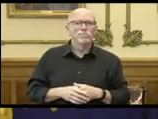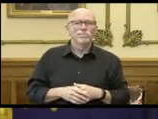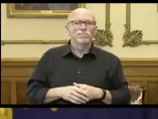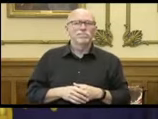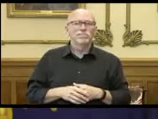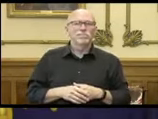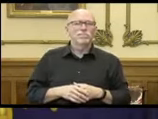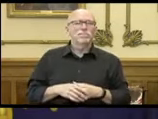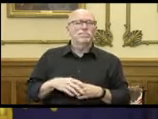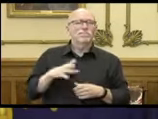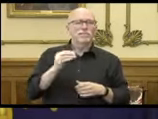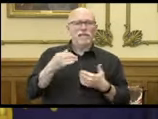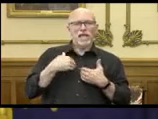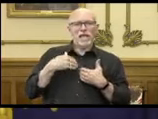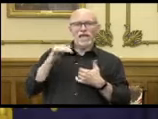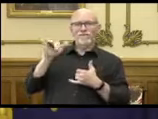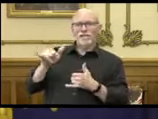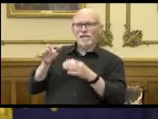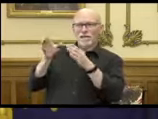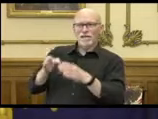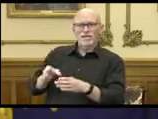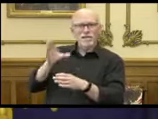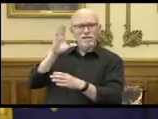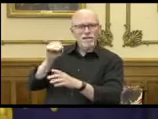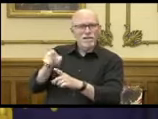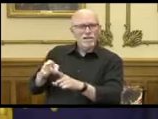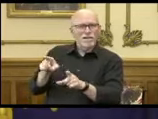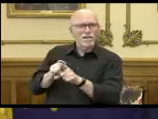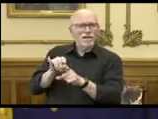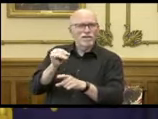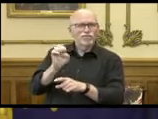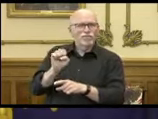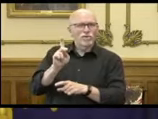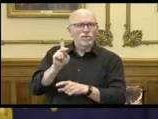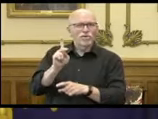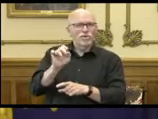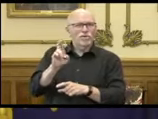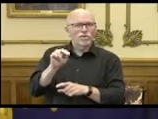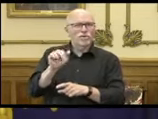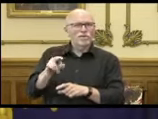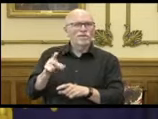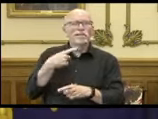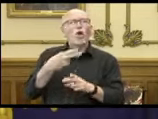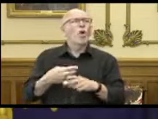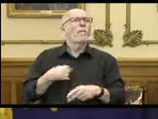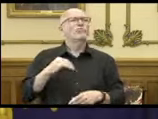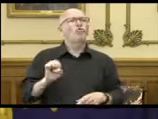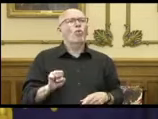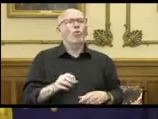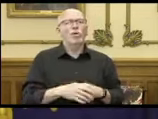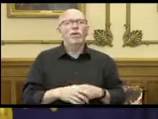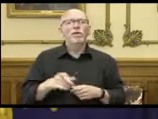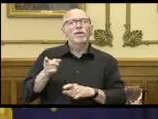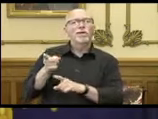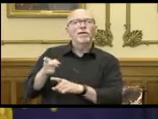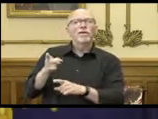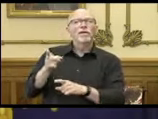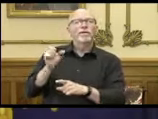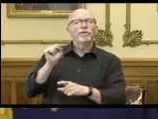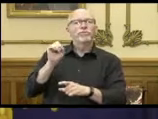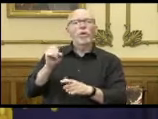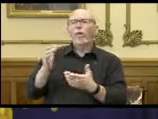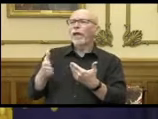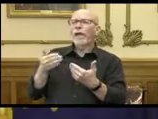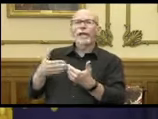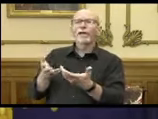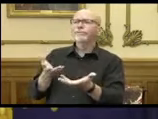And to have a guy like Joe Kernan, who always said, call me Joe, who was so approachable,